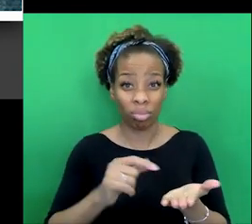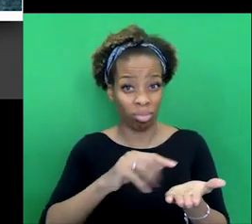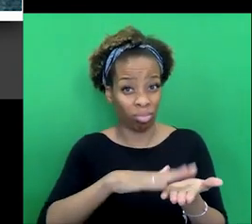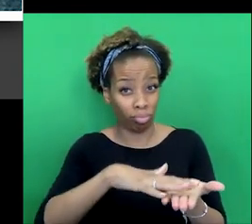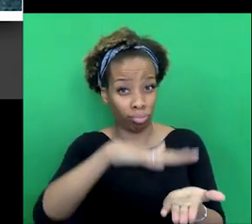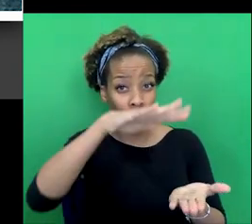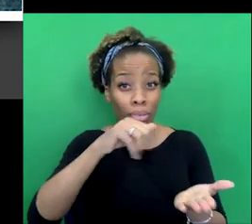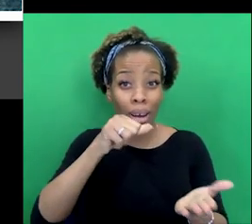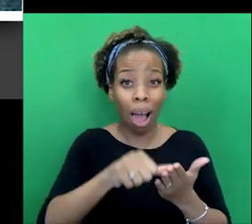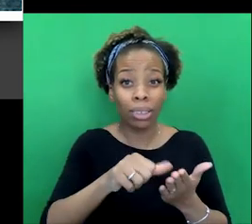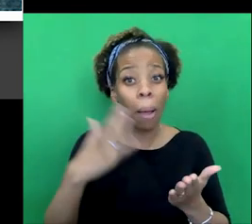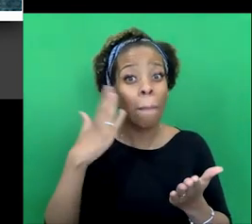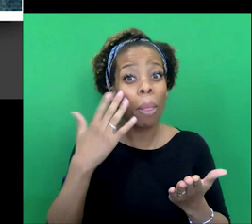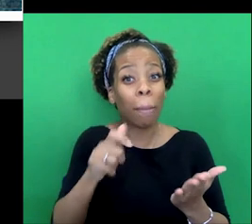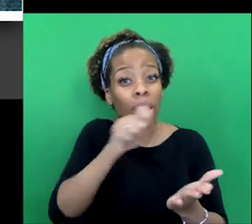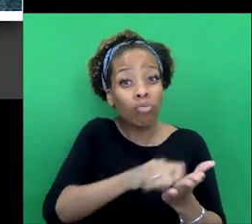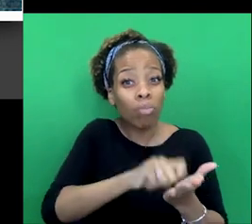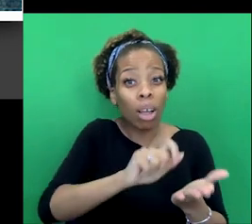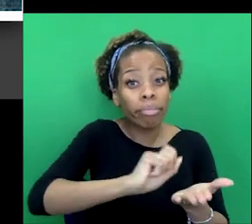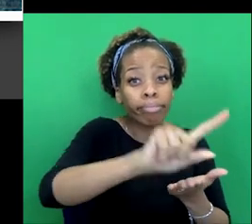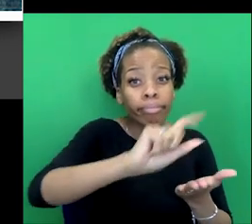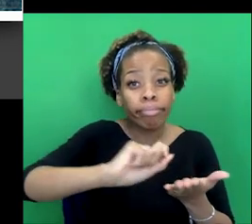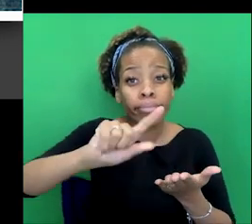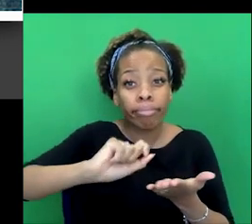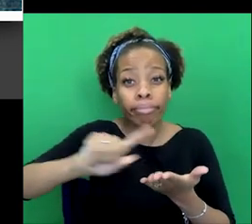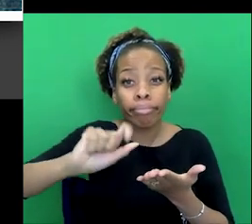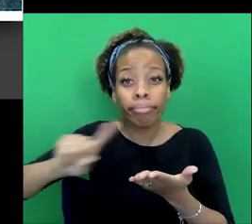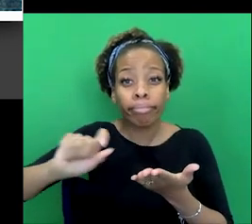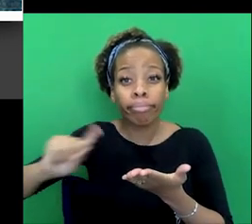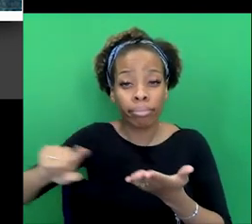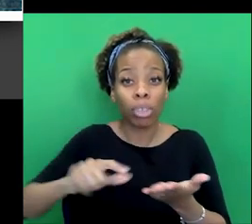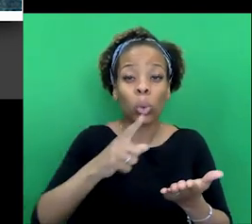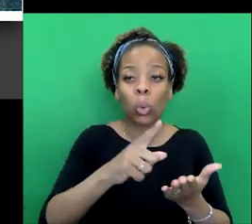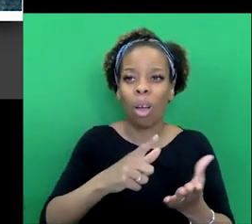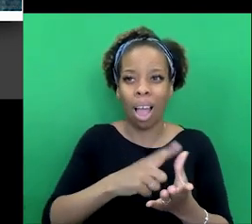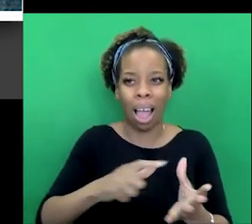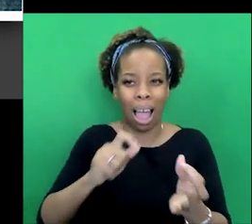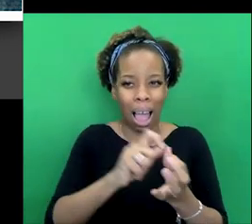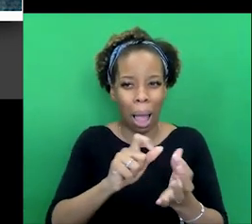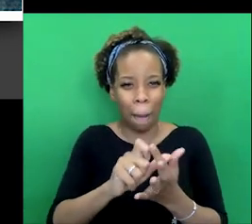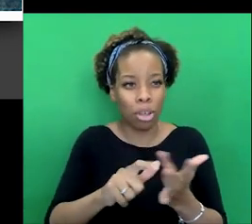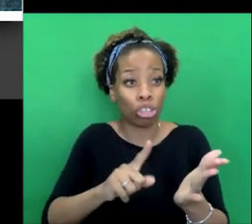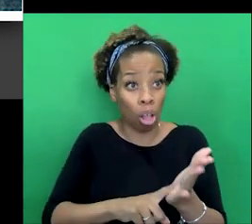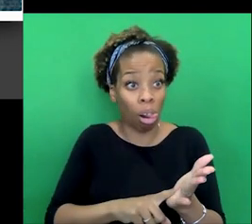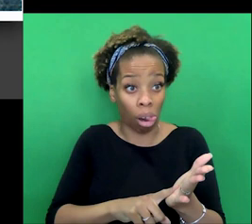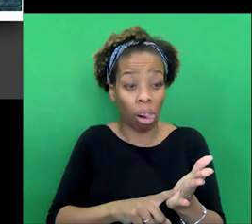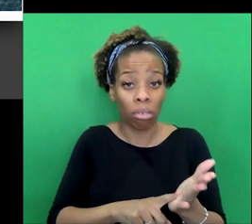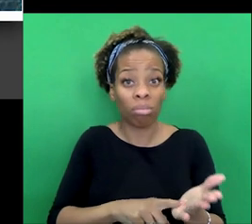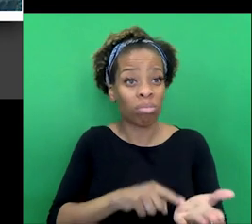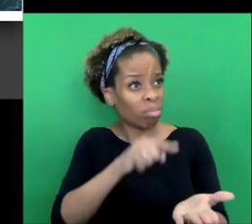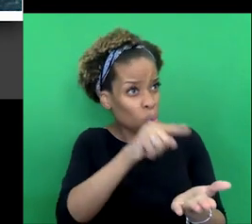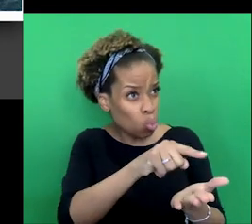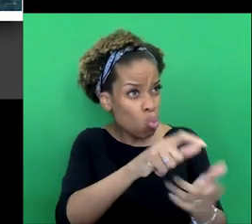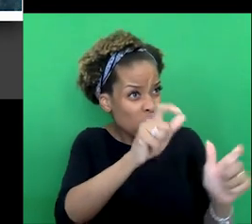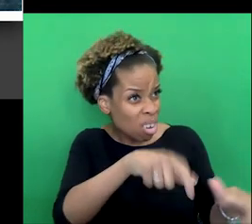mother has written to, you know, her trusted confidant, Abdul Karim. And he sends him packing, sends him back to